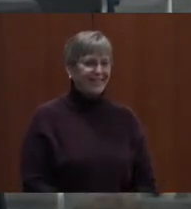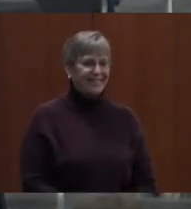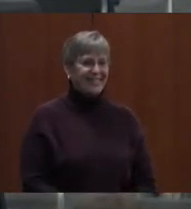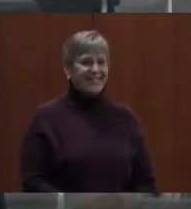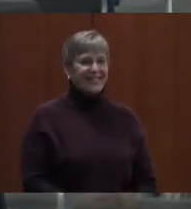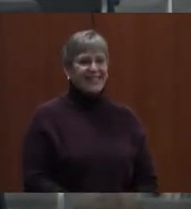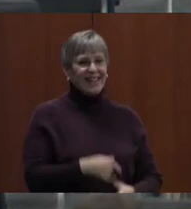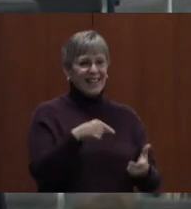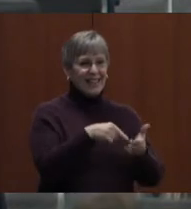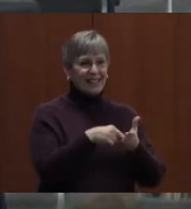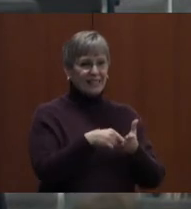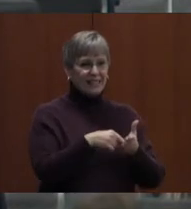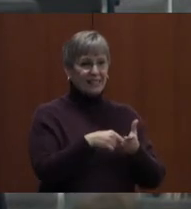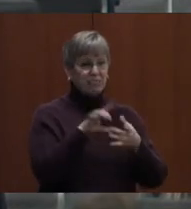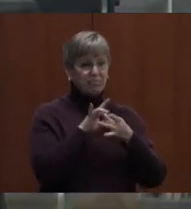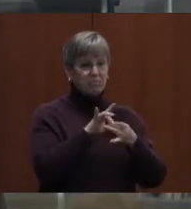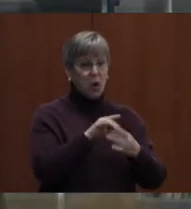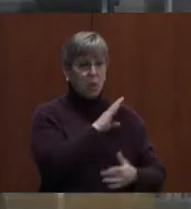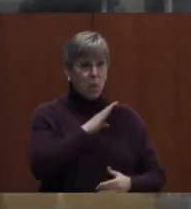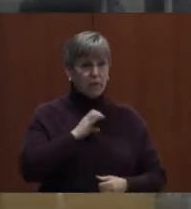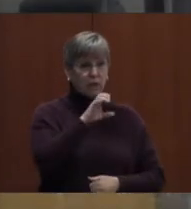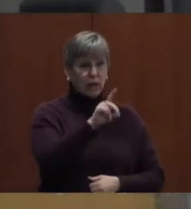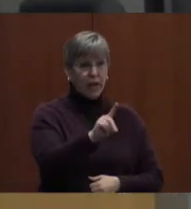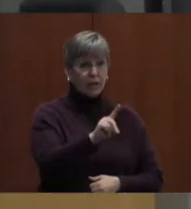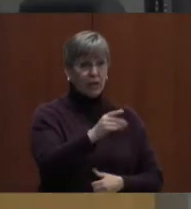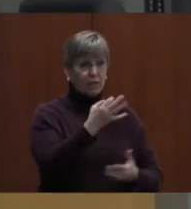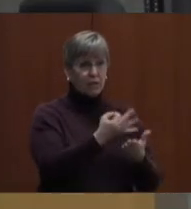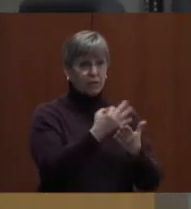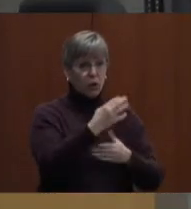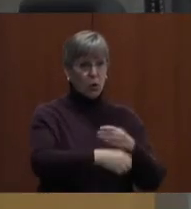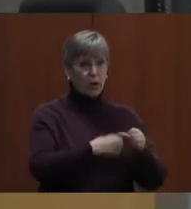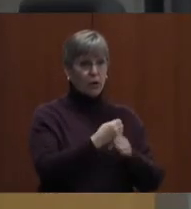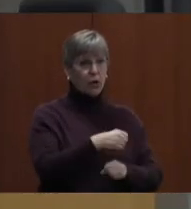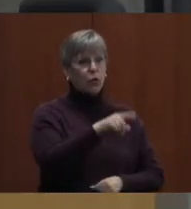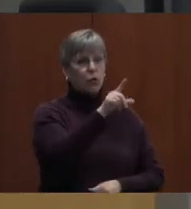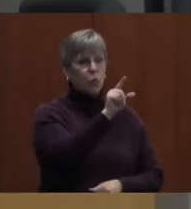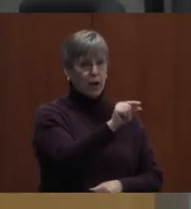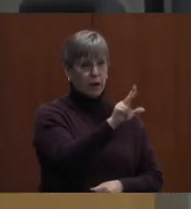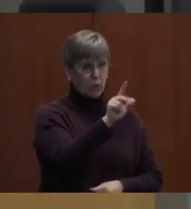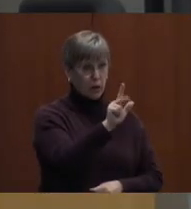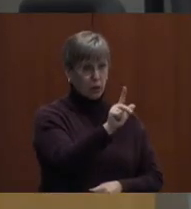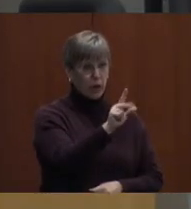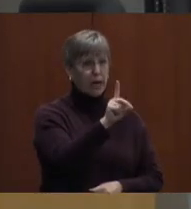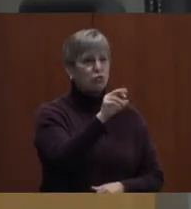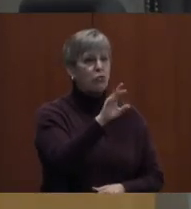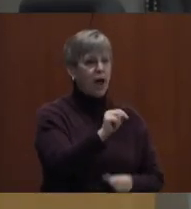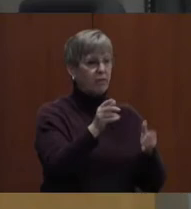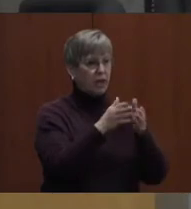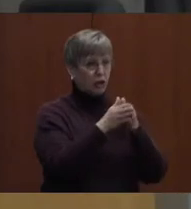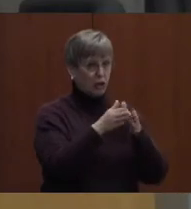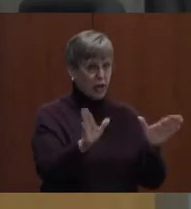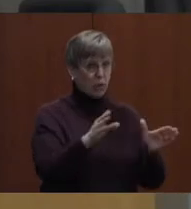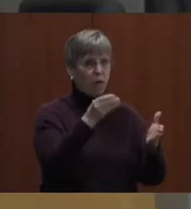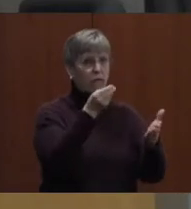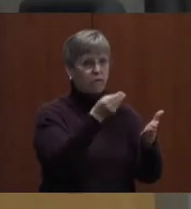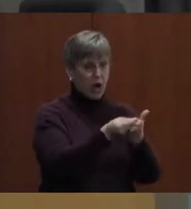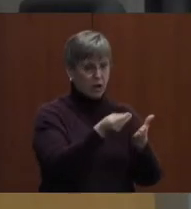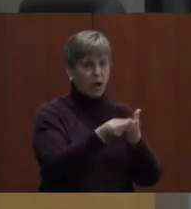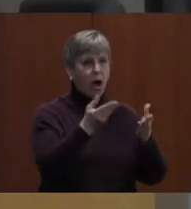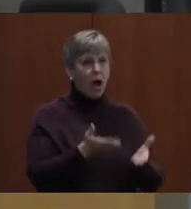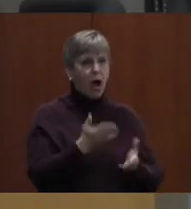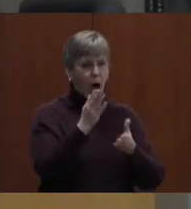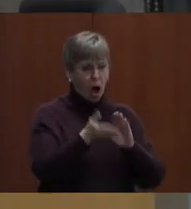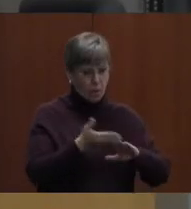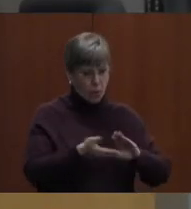And this is relative to the Board of Education's fiscal year 2023 draft general fund operating budget.